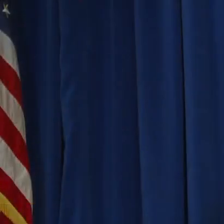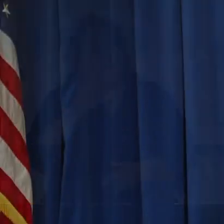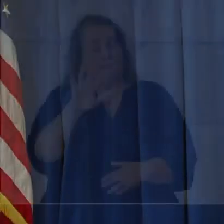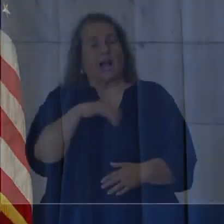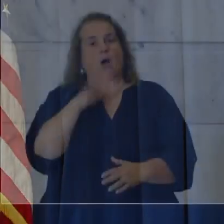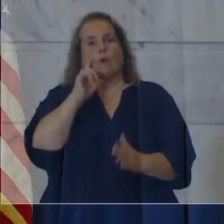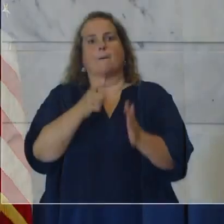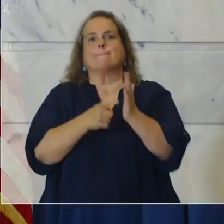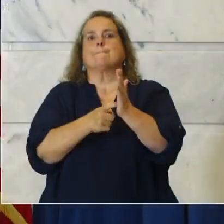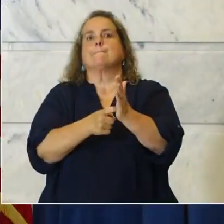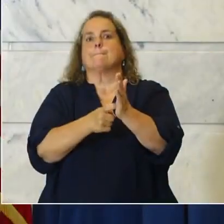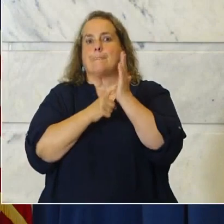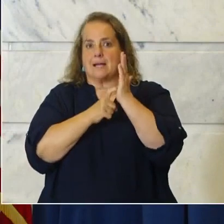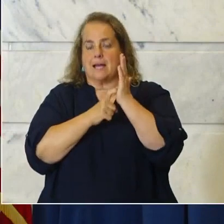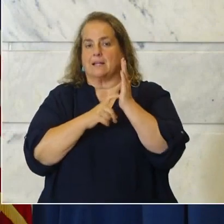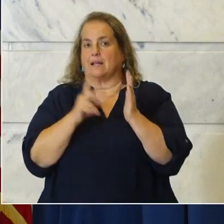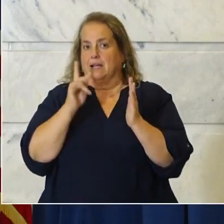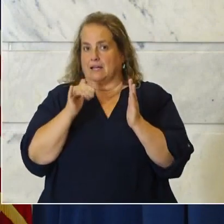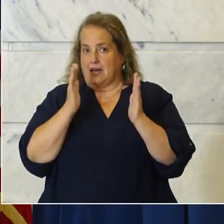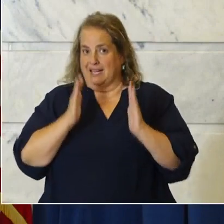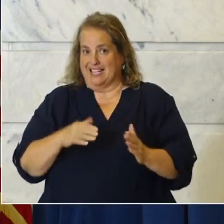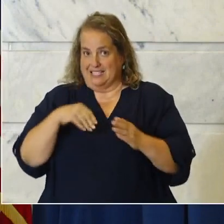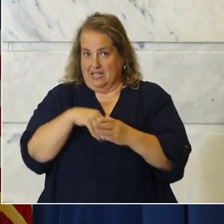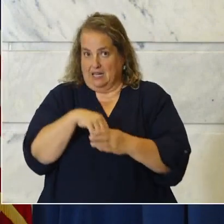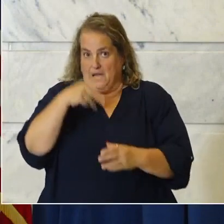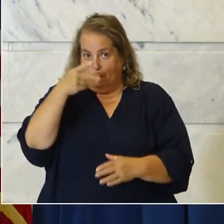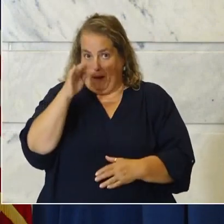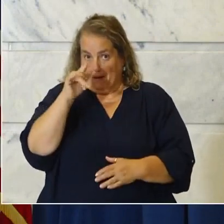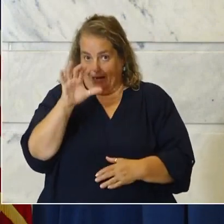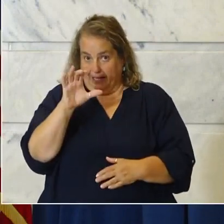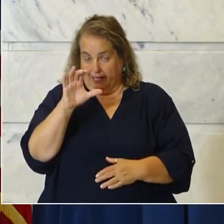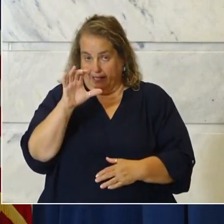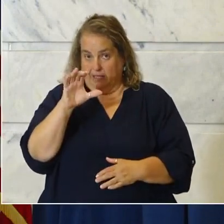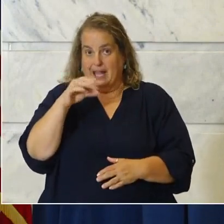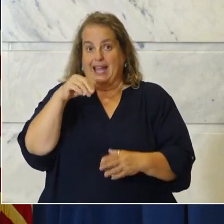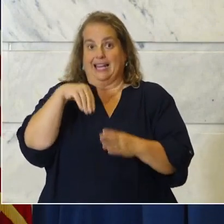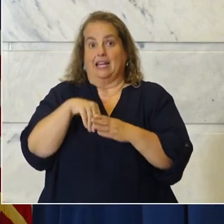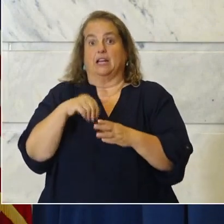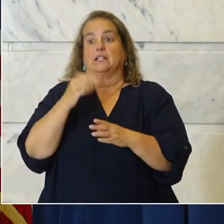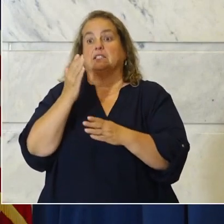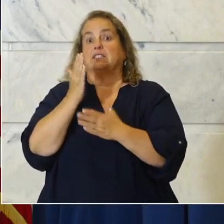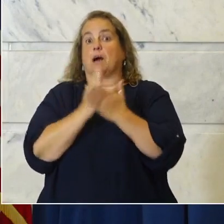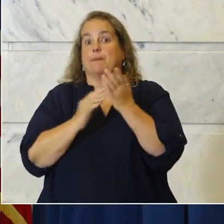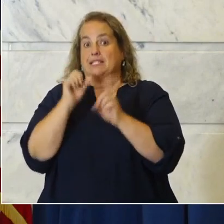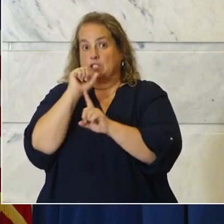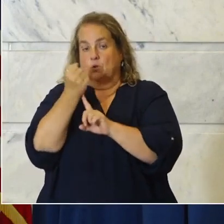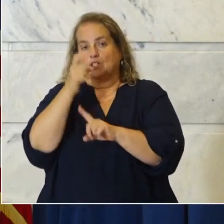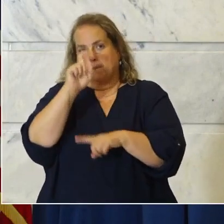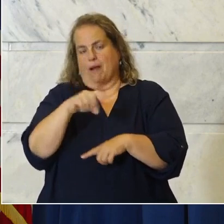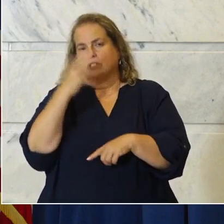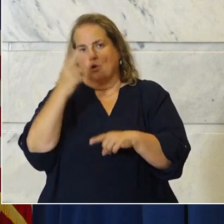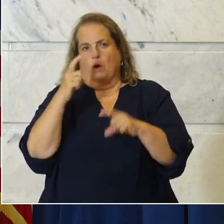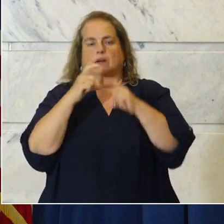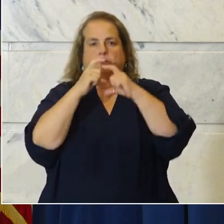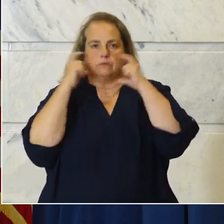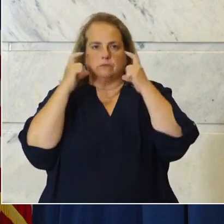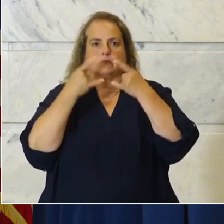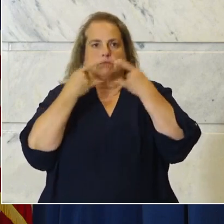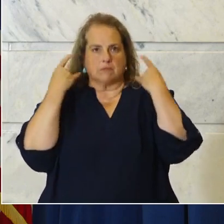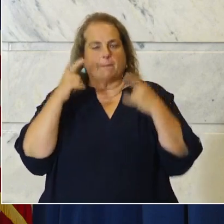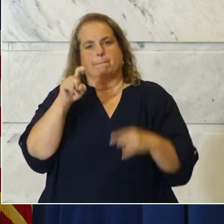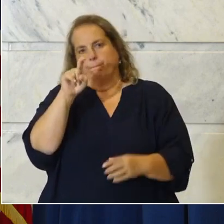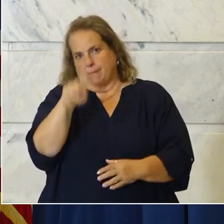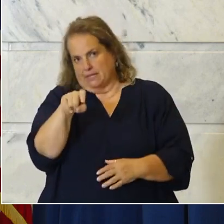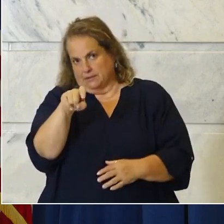to mandate that Kentuckians in public in certain situations must wear a facial covering or mask.